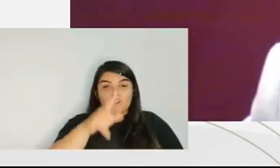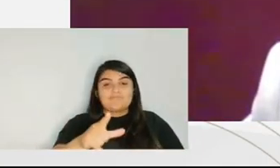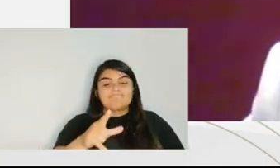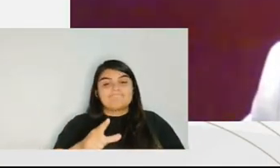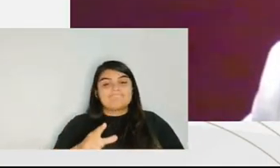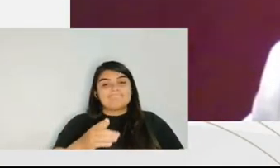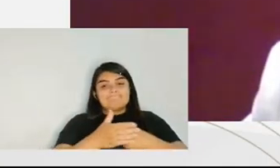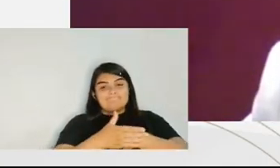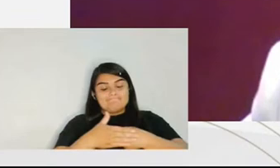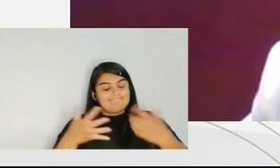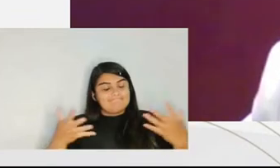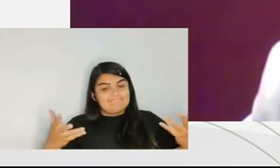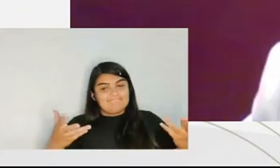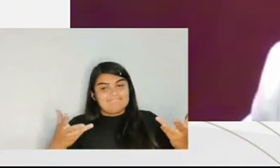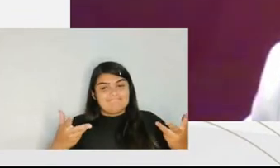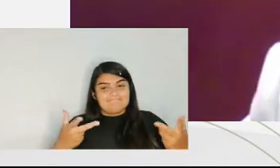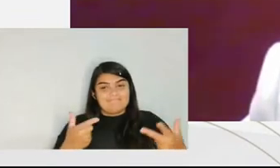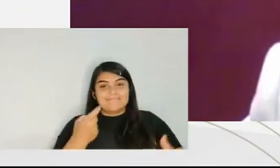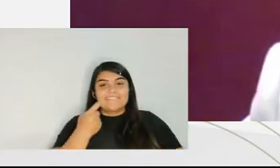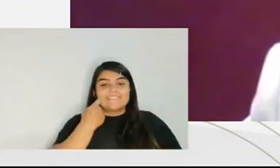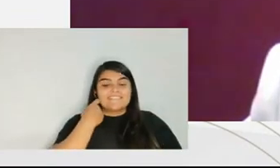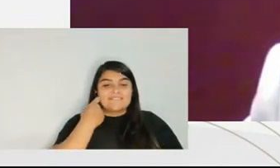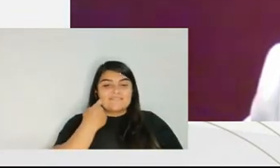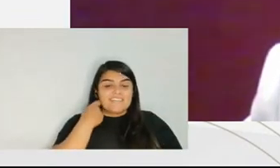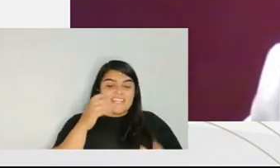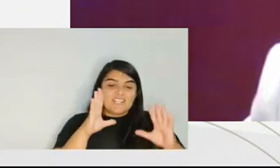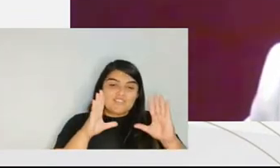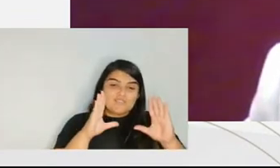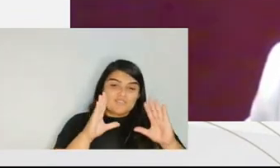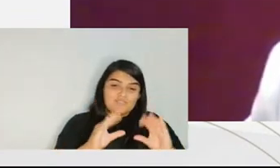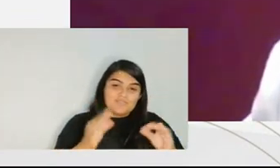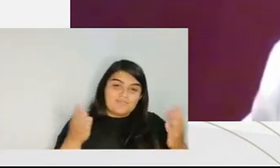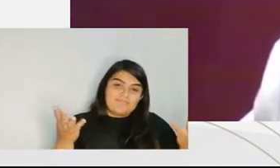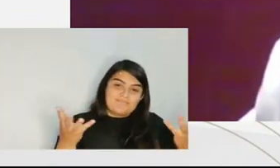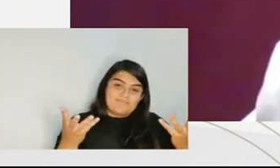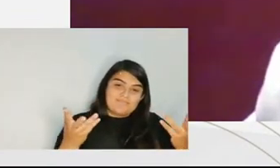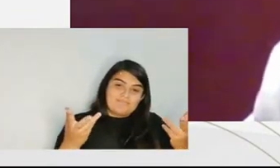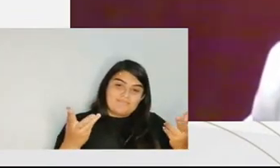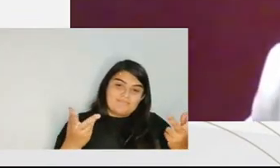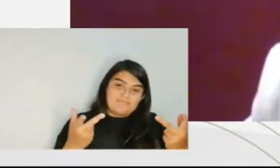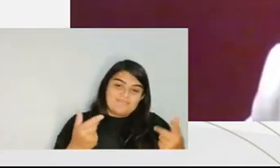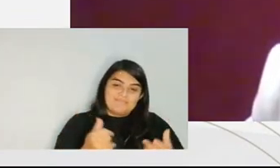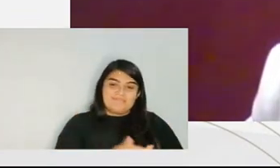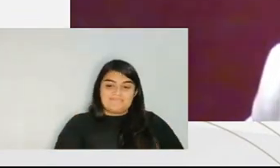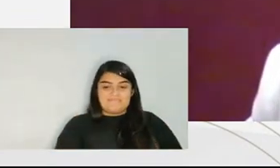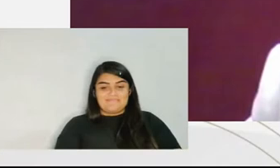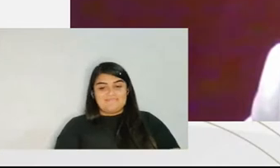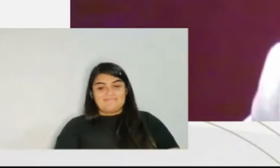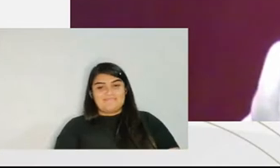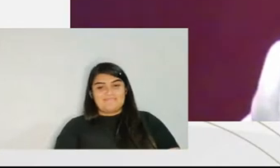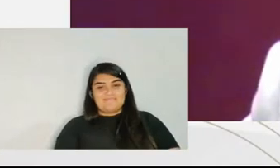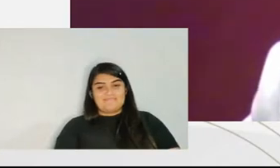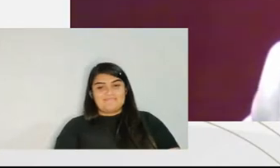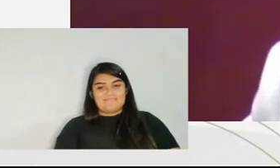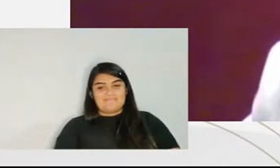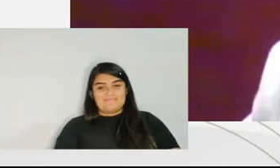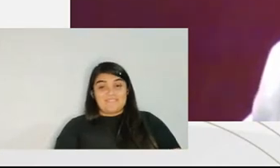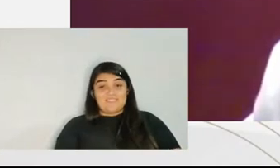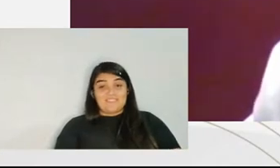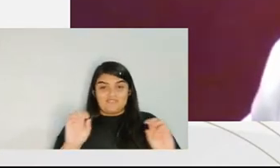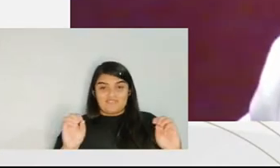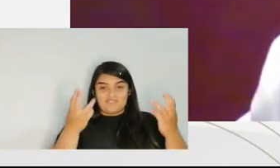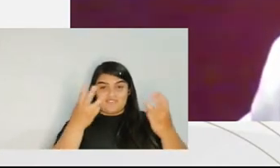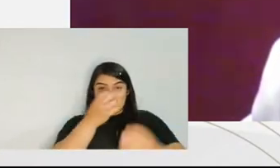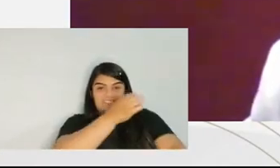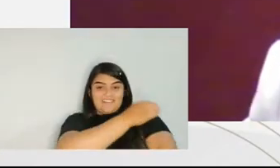evening here that's the only way for people to stay with us at night when there are many events